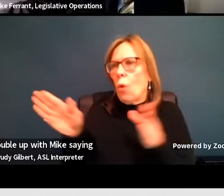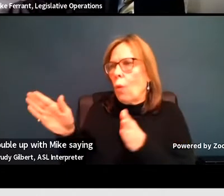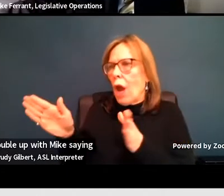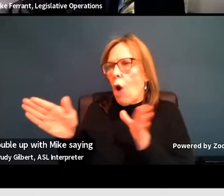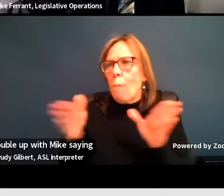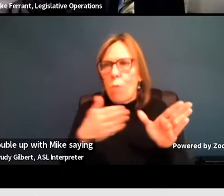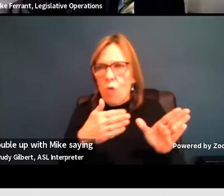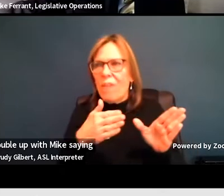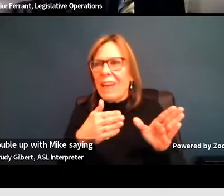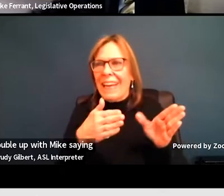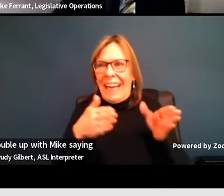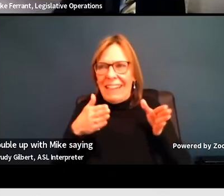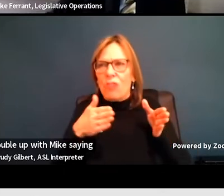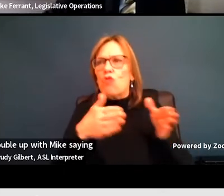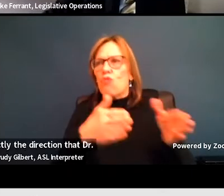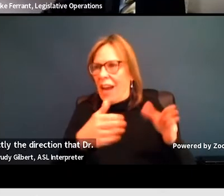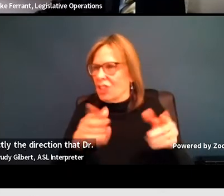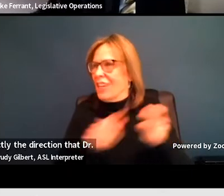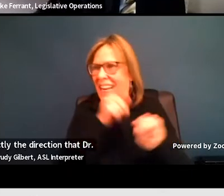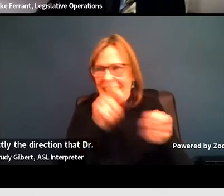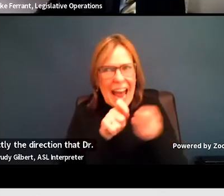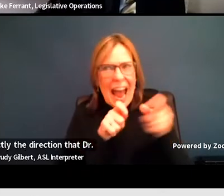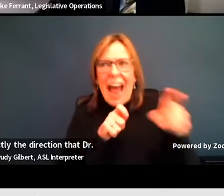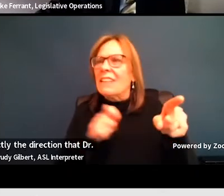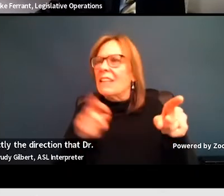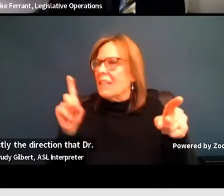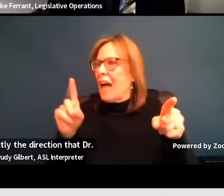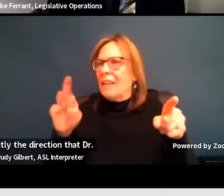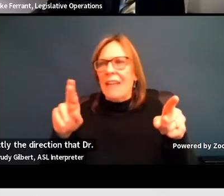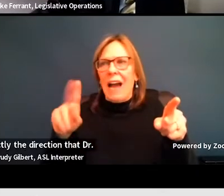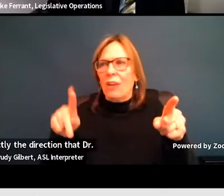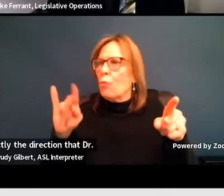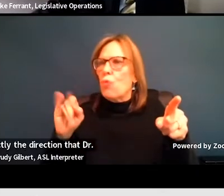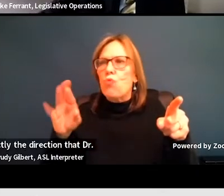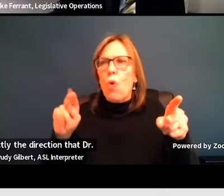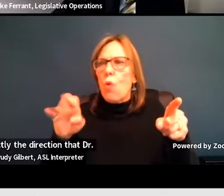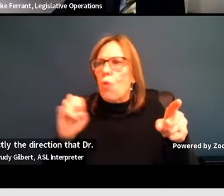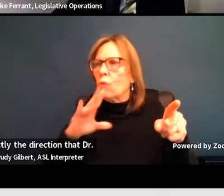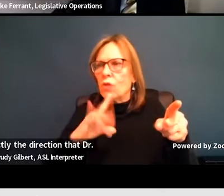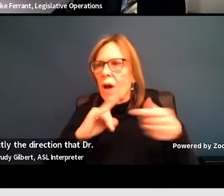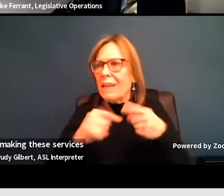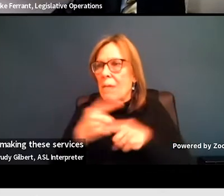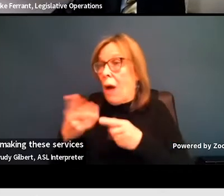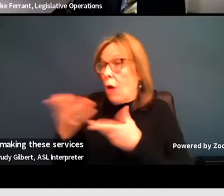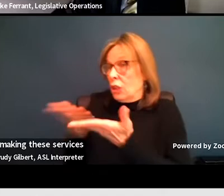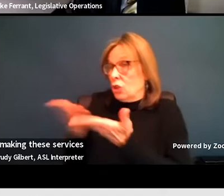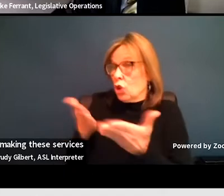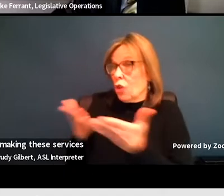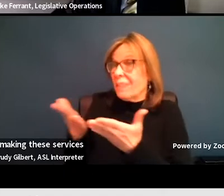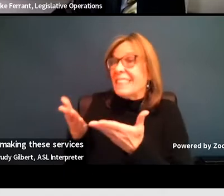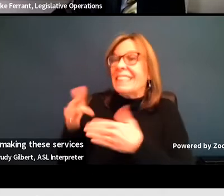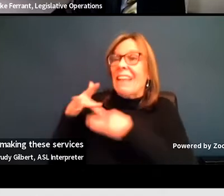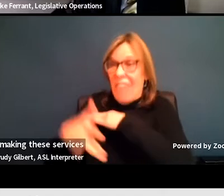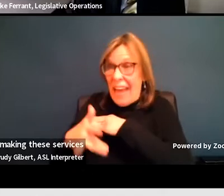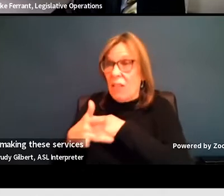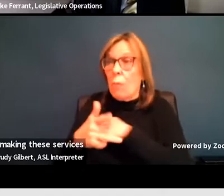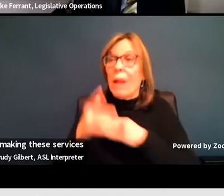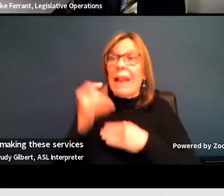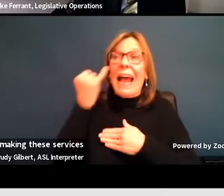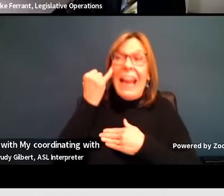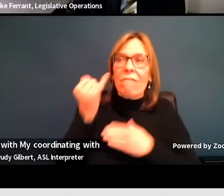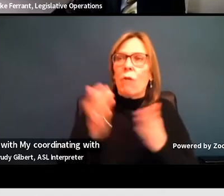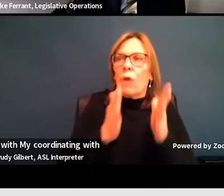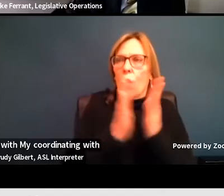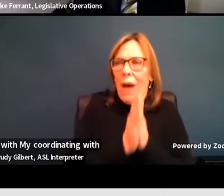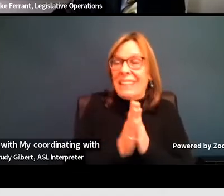Dr. Perrone is speaking about, uh, in making these services available by request, but also with my coordinating, uh, with the deaf and